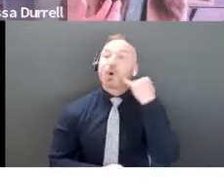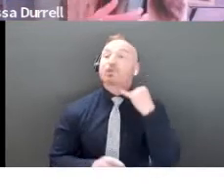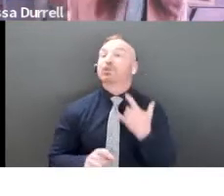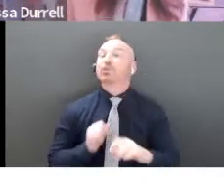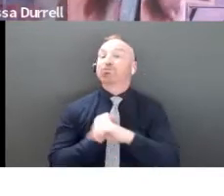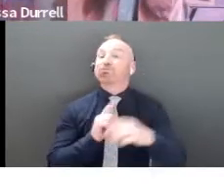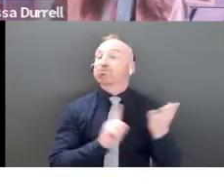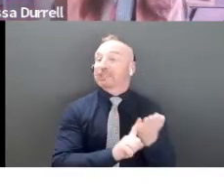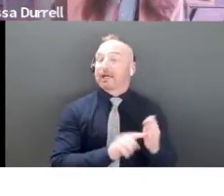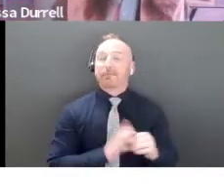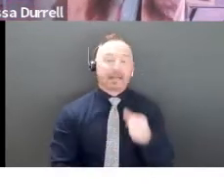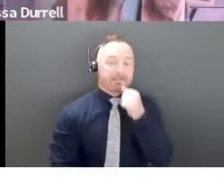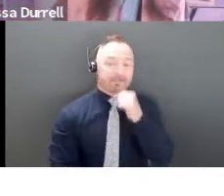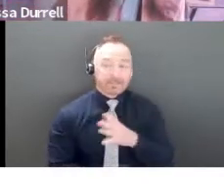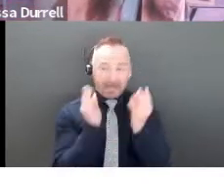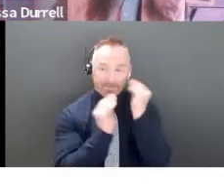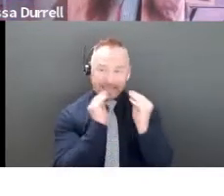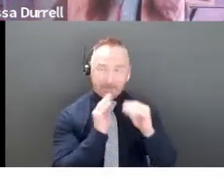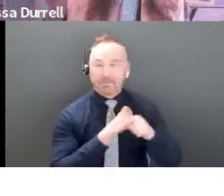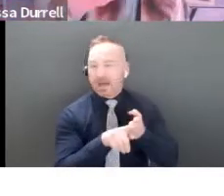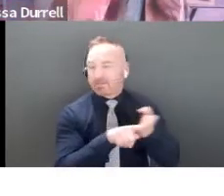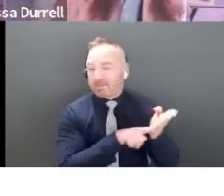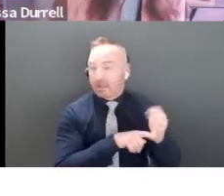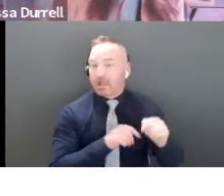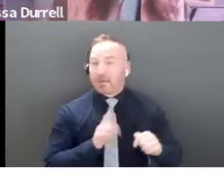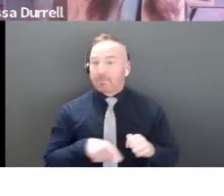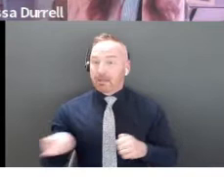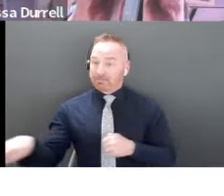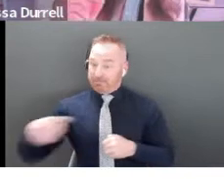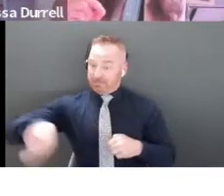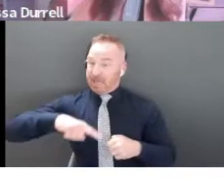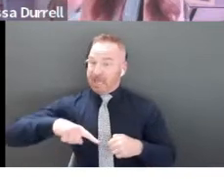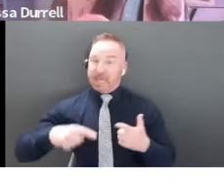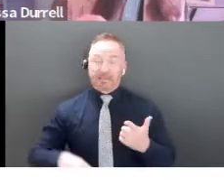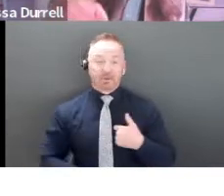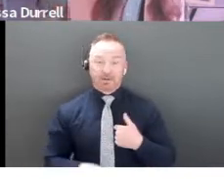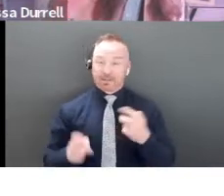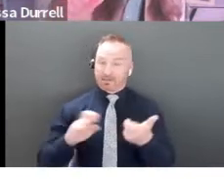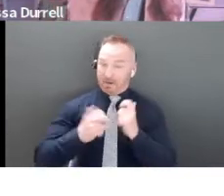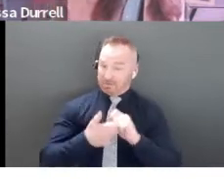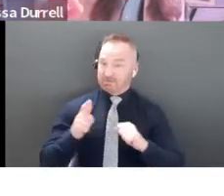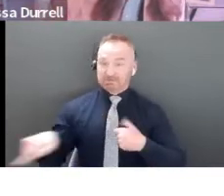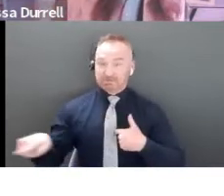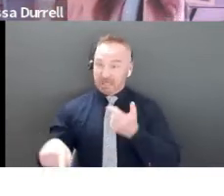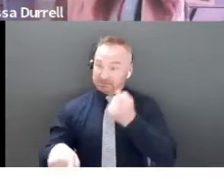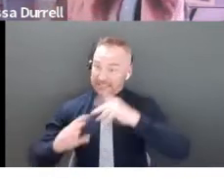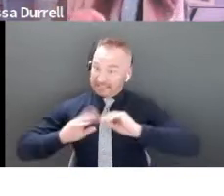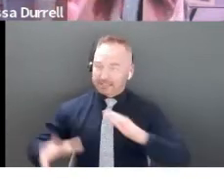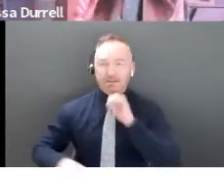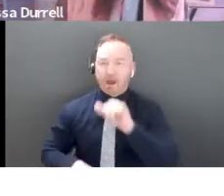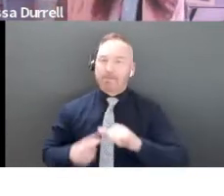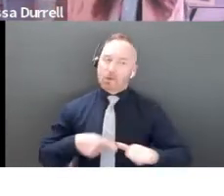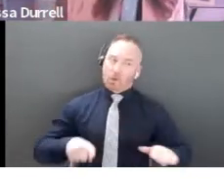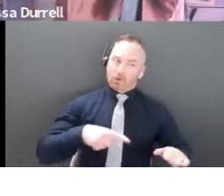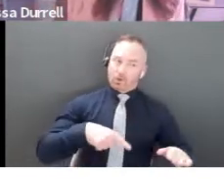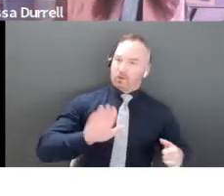along those lines. So they don't necessarily understand the problem. That's your job. Make sure you've got good emotion and stats that back it up. Okay.